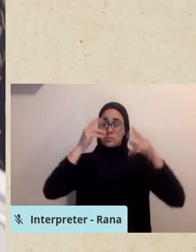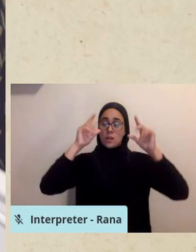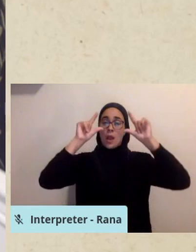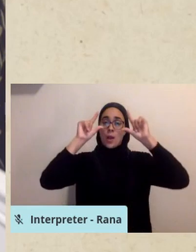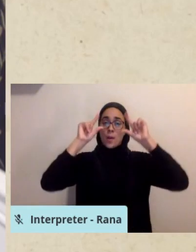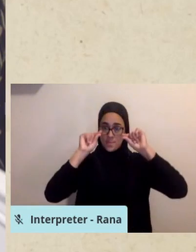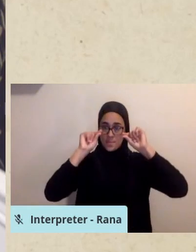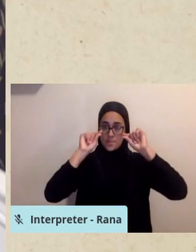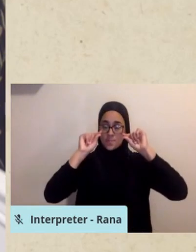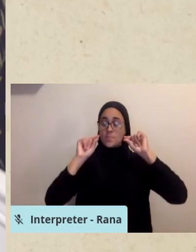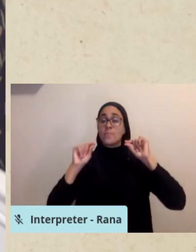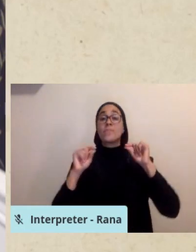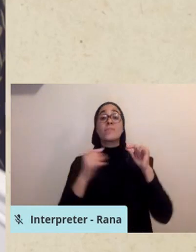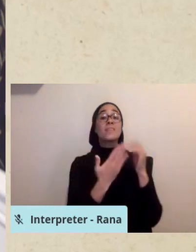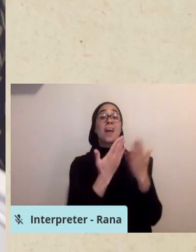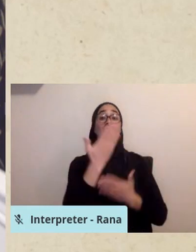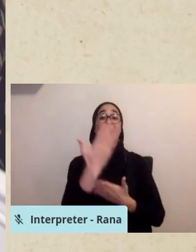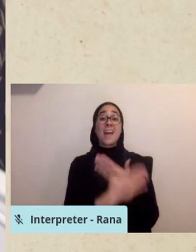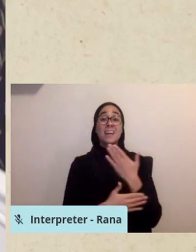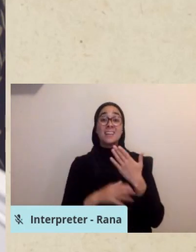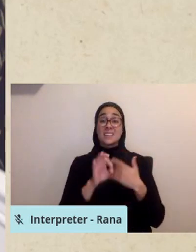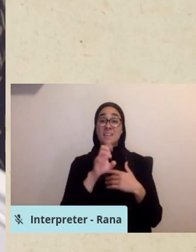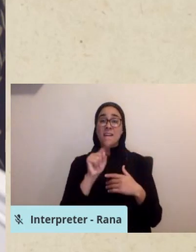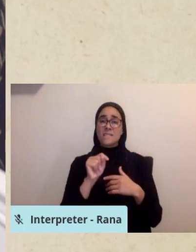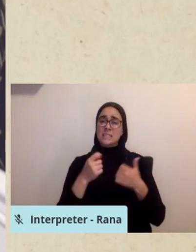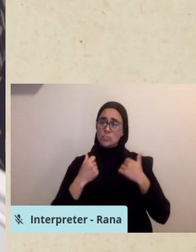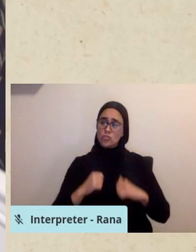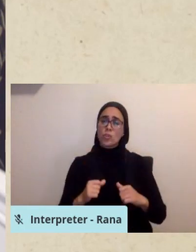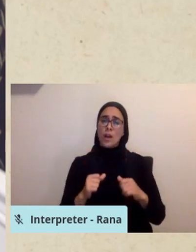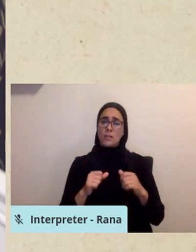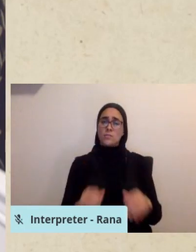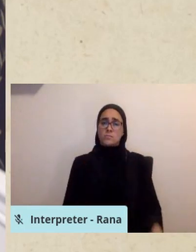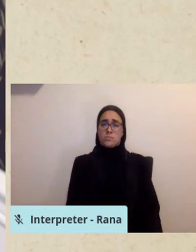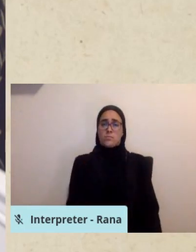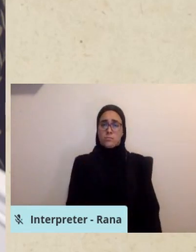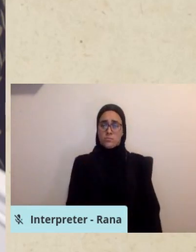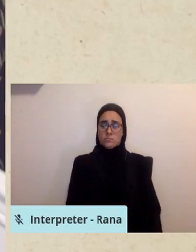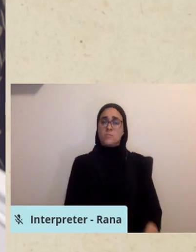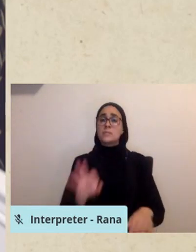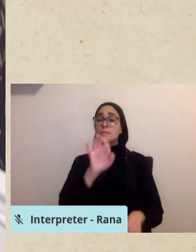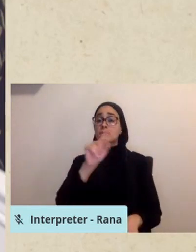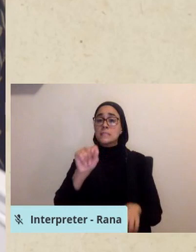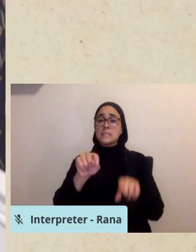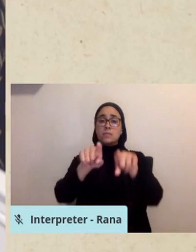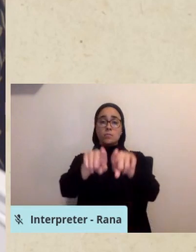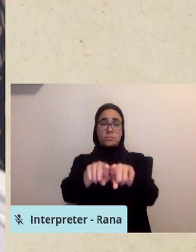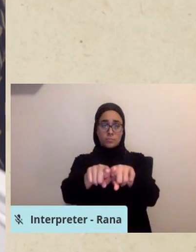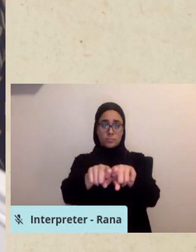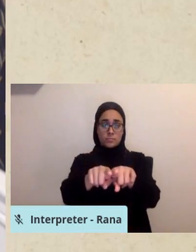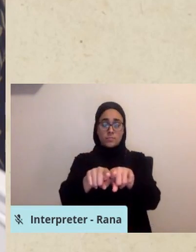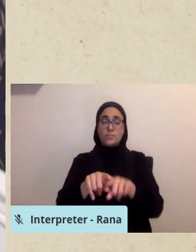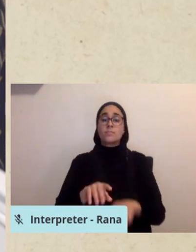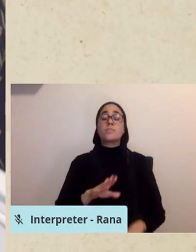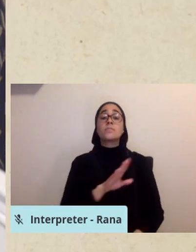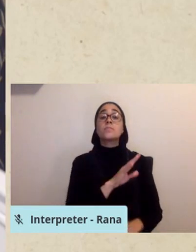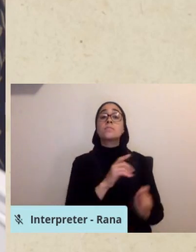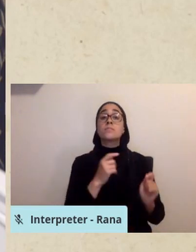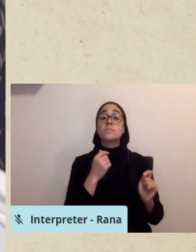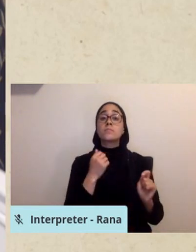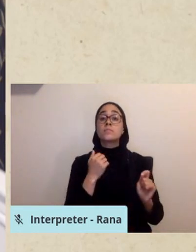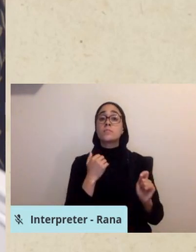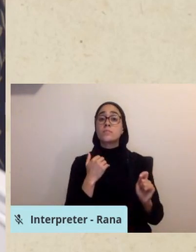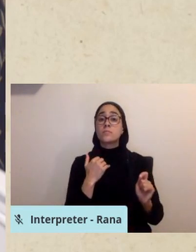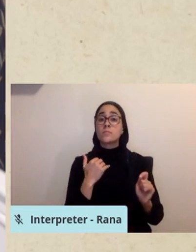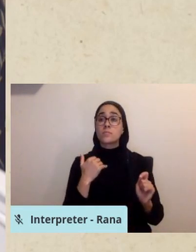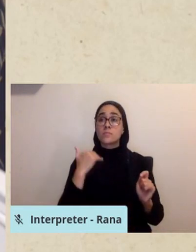should be straightened if possible and the feet brought together. Three, the deceased's head may be wrapped around the chin and over the top